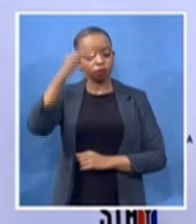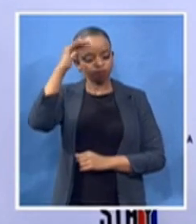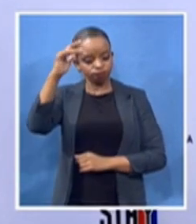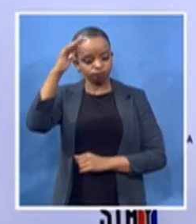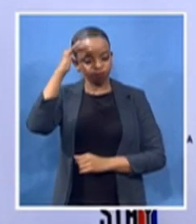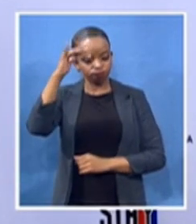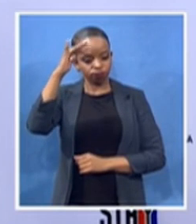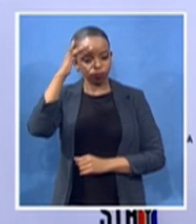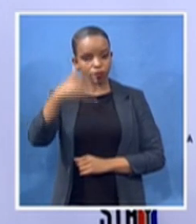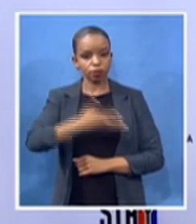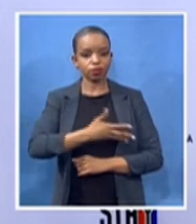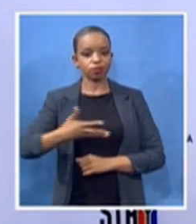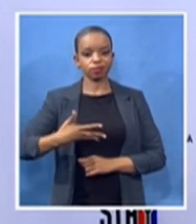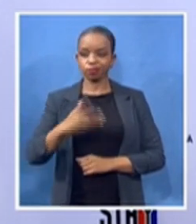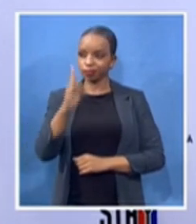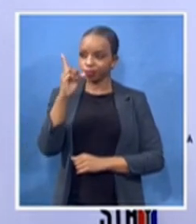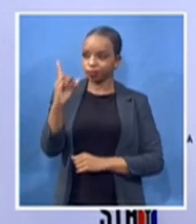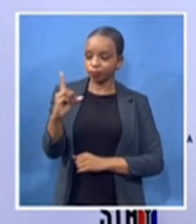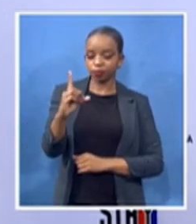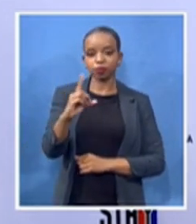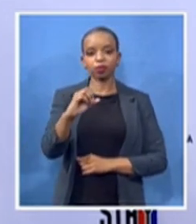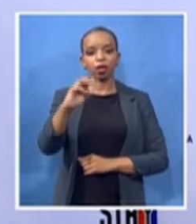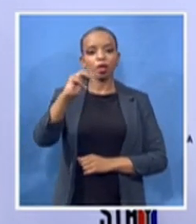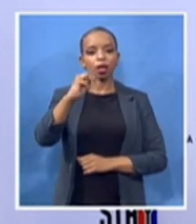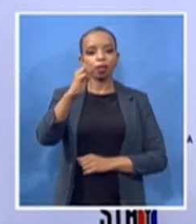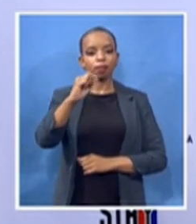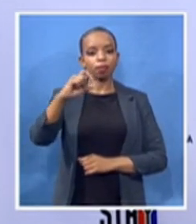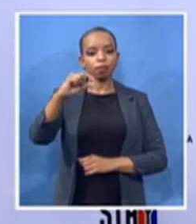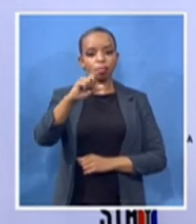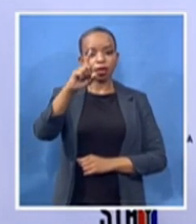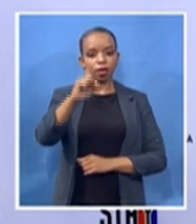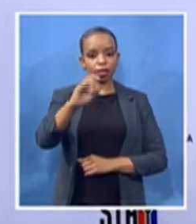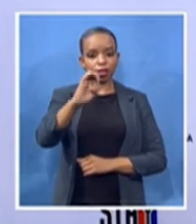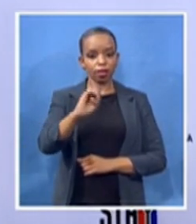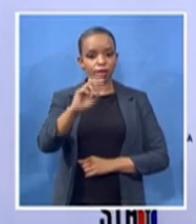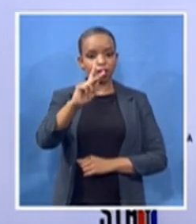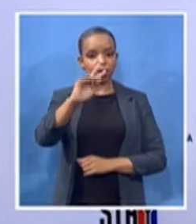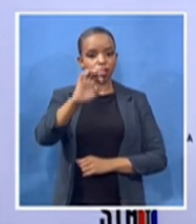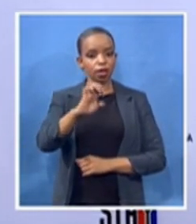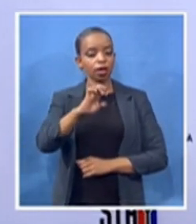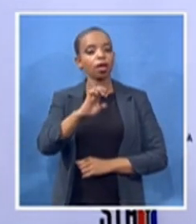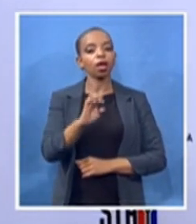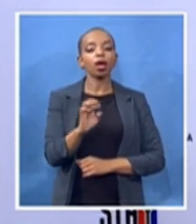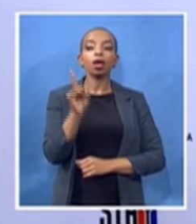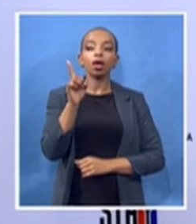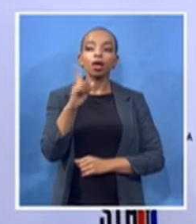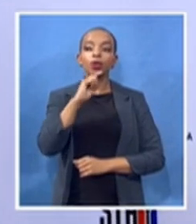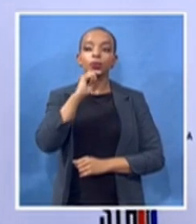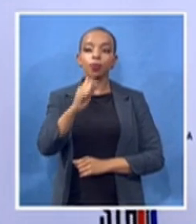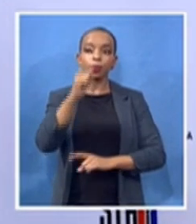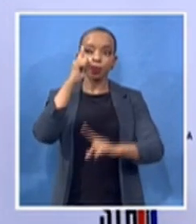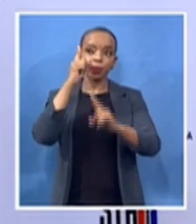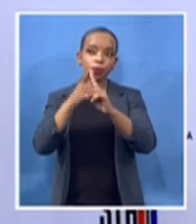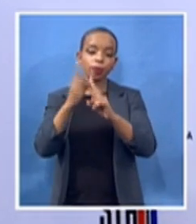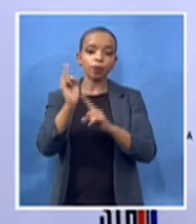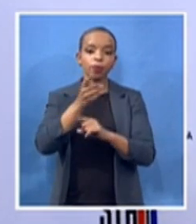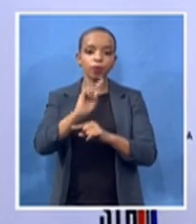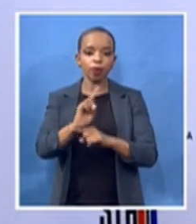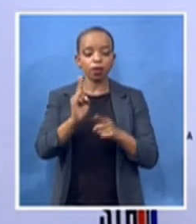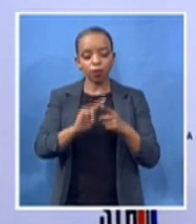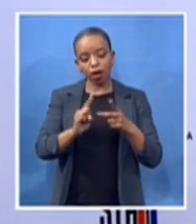150th um birthday that would have been next year now in memory of umam